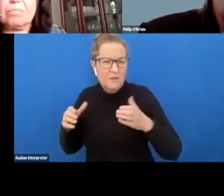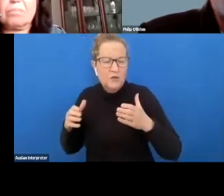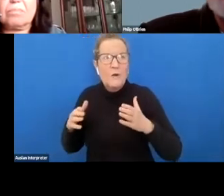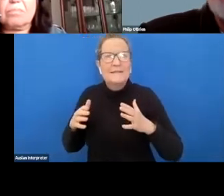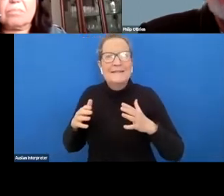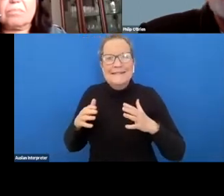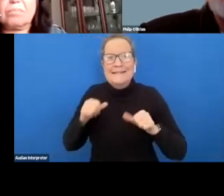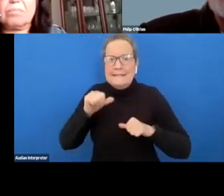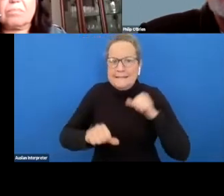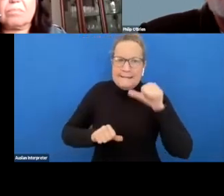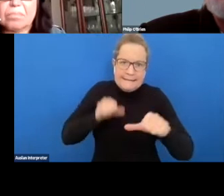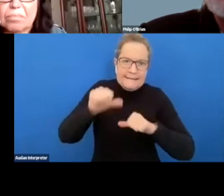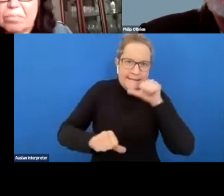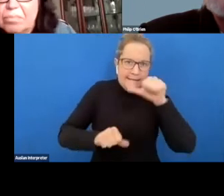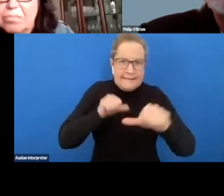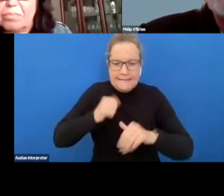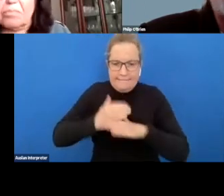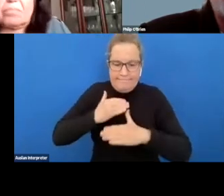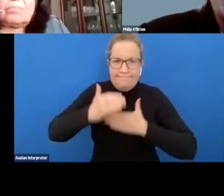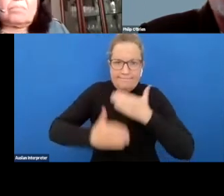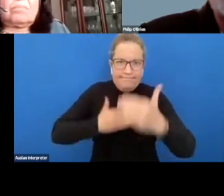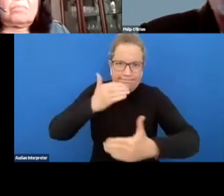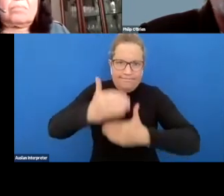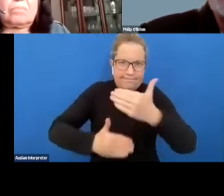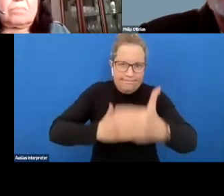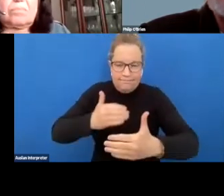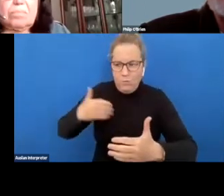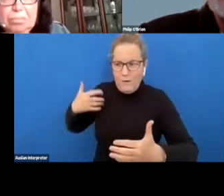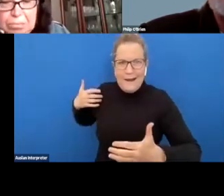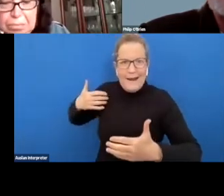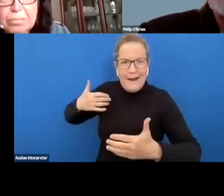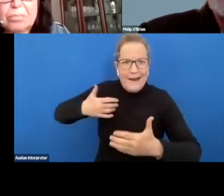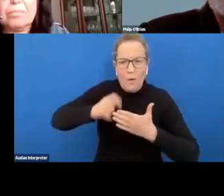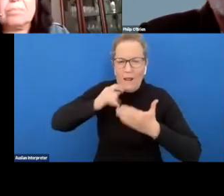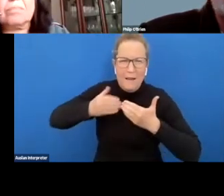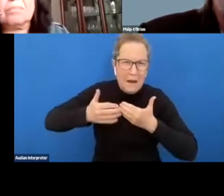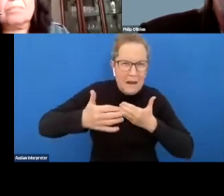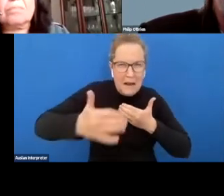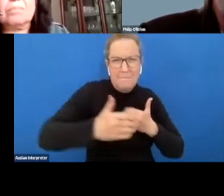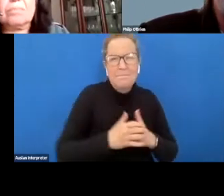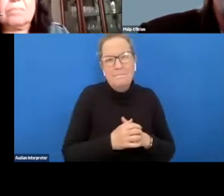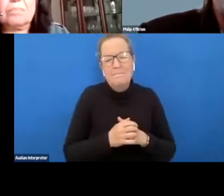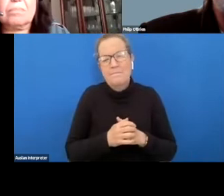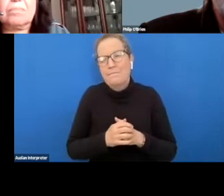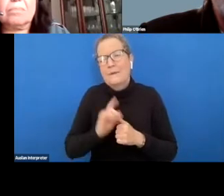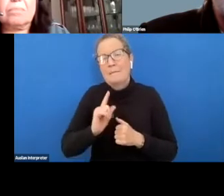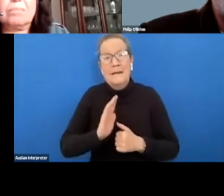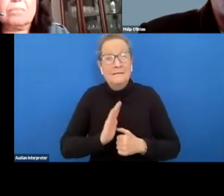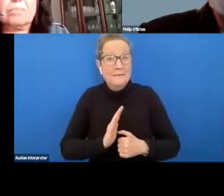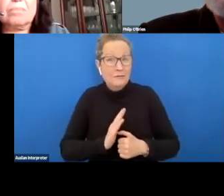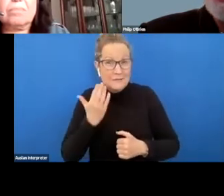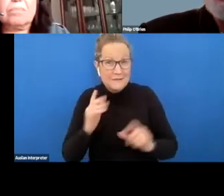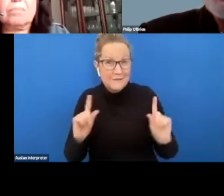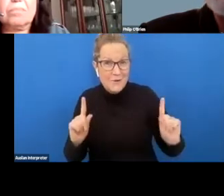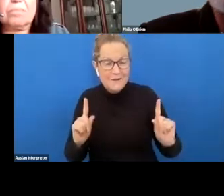progress it's always been a work in progress and it'll probably continue to be a work in progress for many years to come um but the interesting thing is that there are now